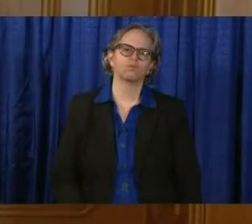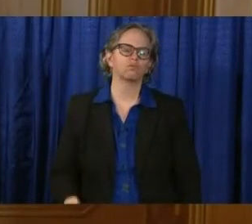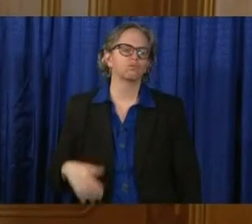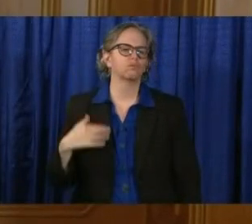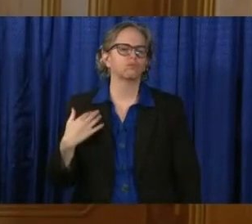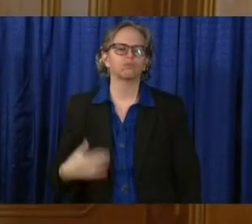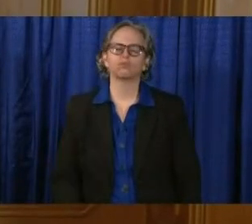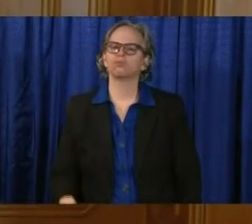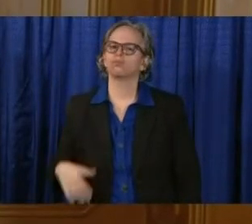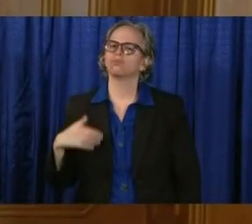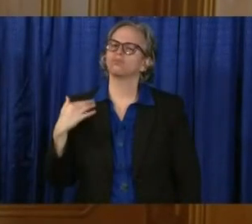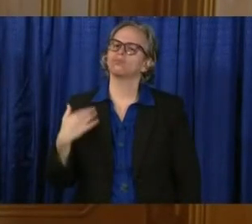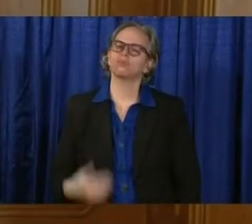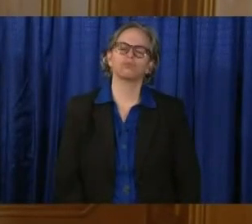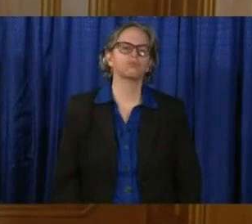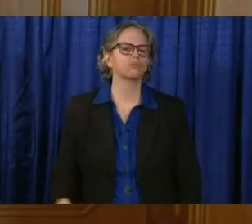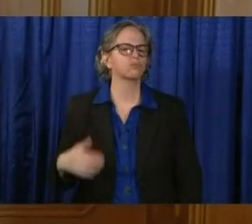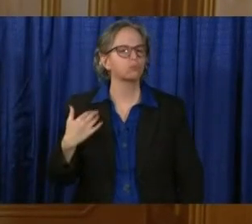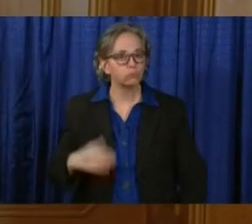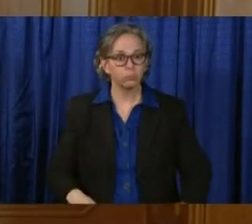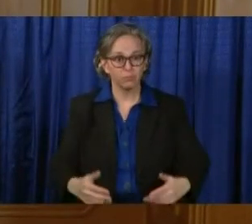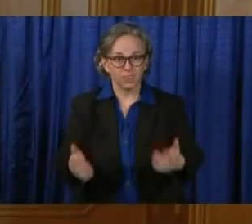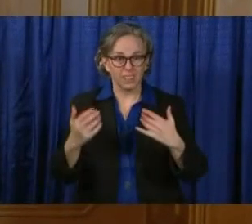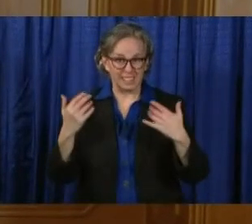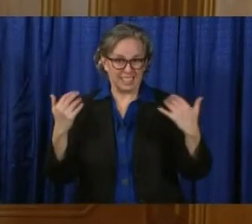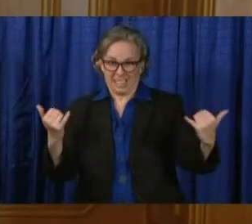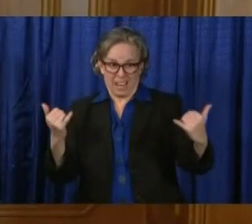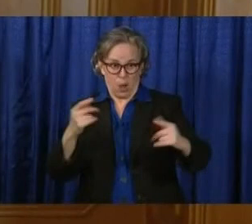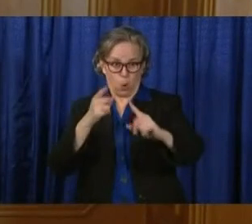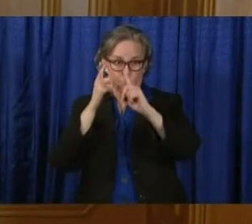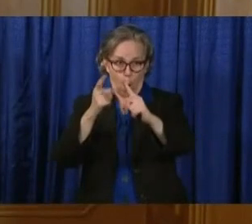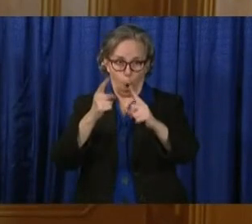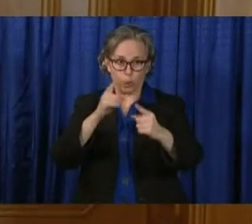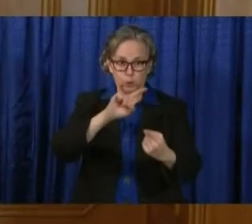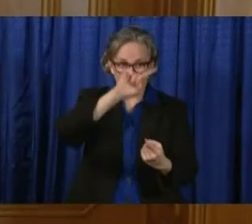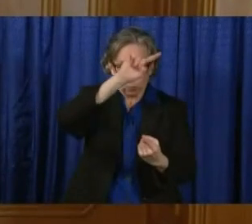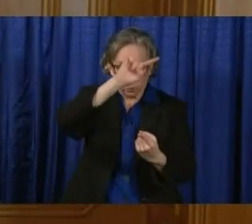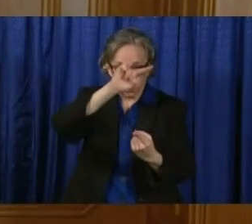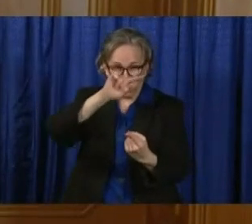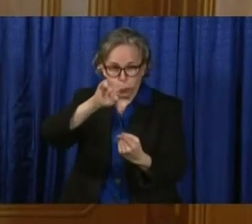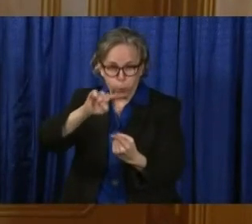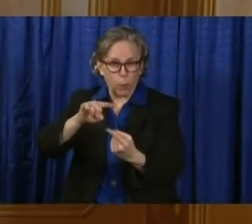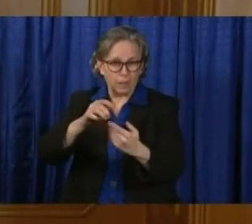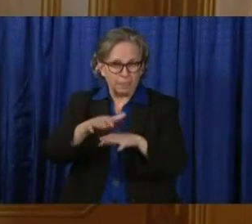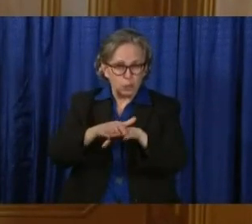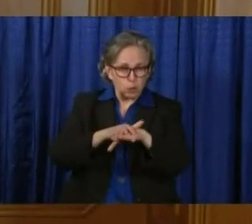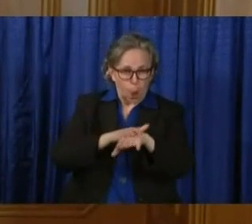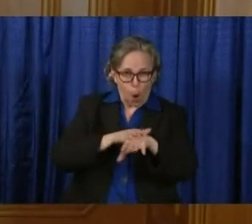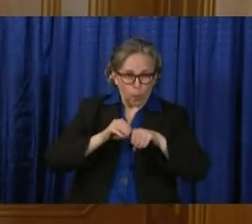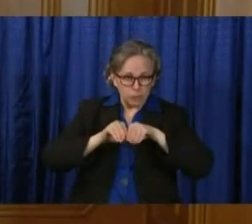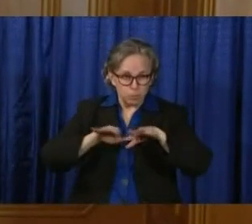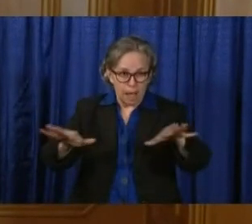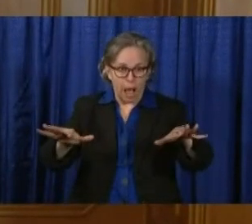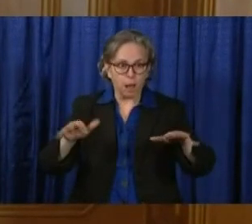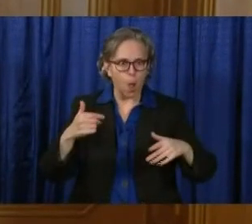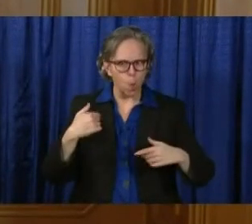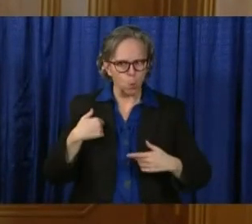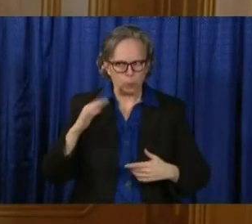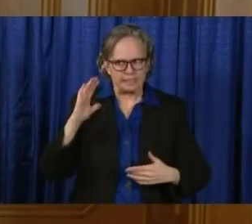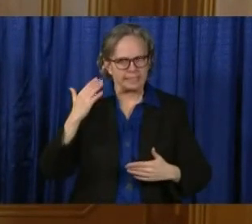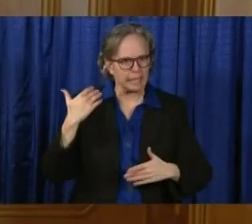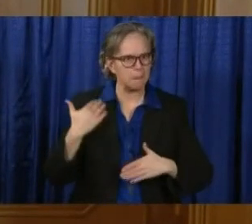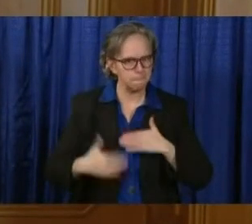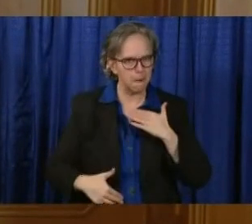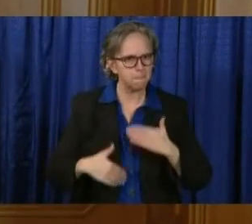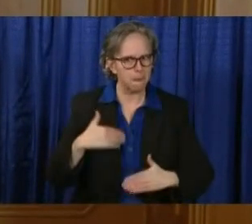progress, by the way, and thank you very, very much, each and every one of you, for what you're doing. We're making progress. Thank you for